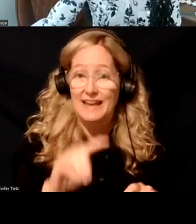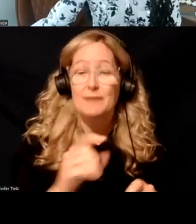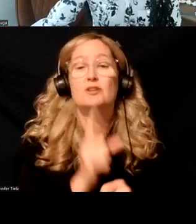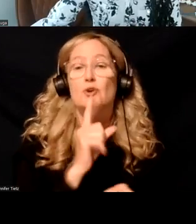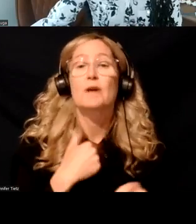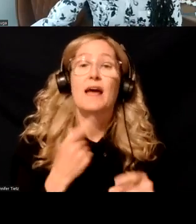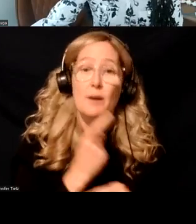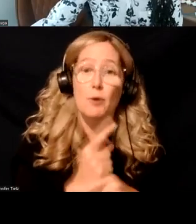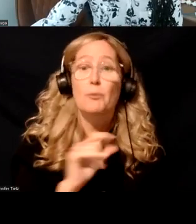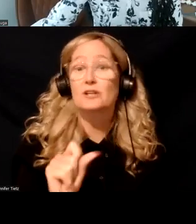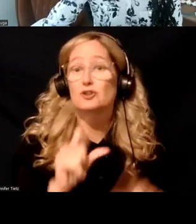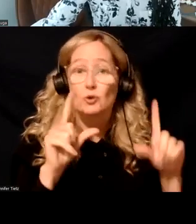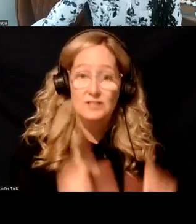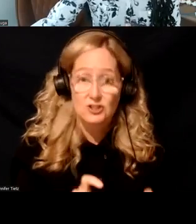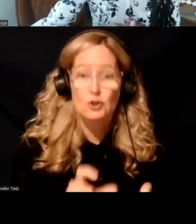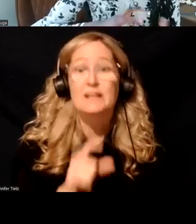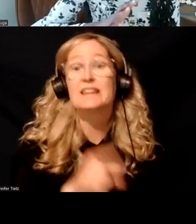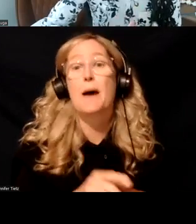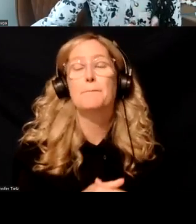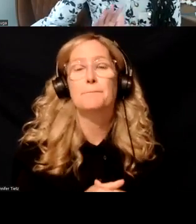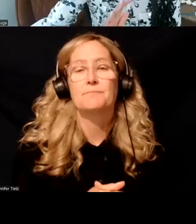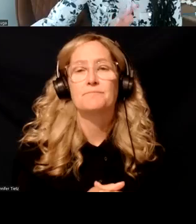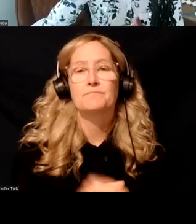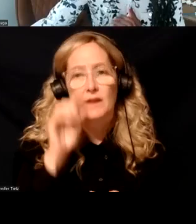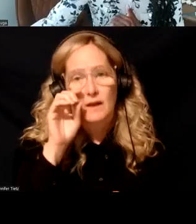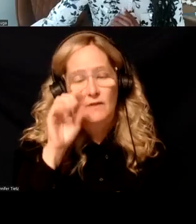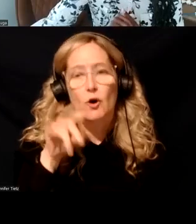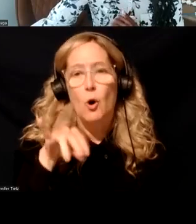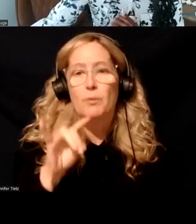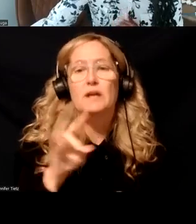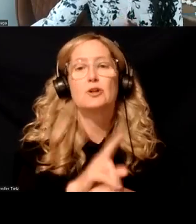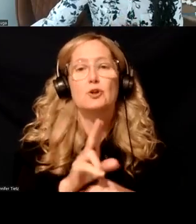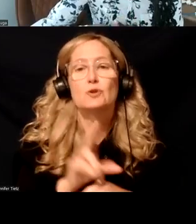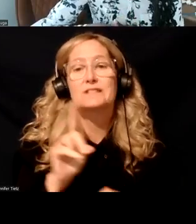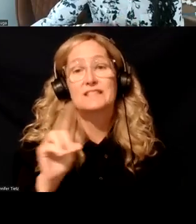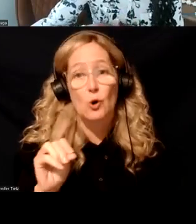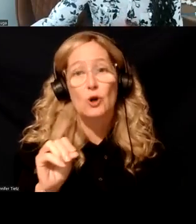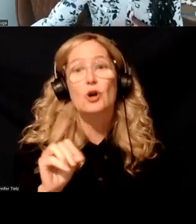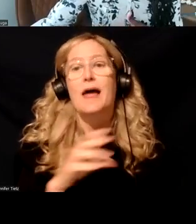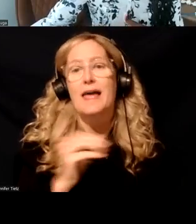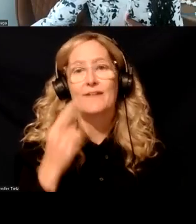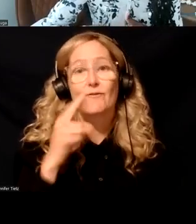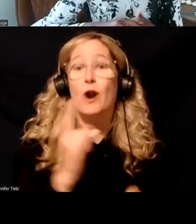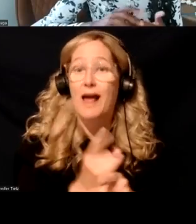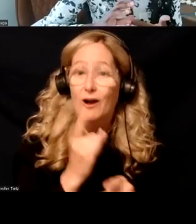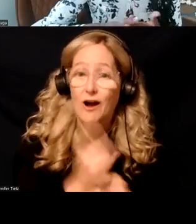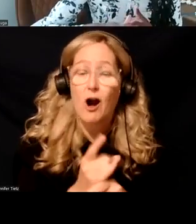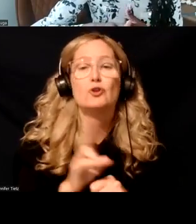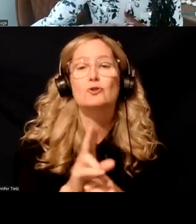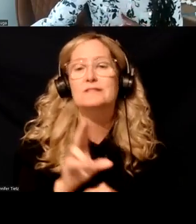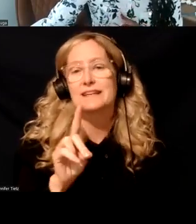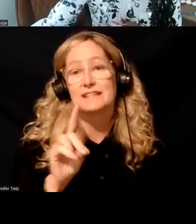tools to screen, um, for, um, opiate use disorder and for, um, alcohol use disorder.